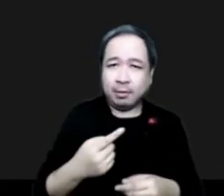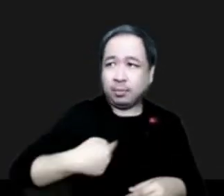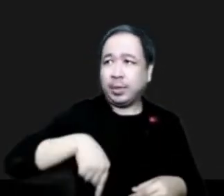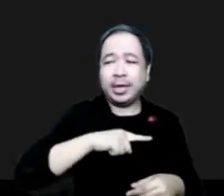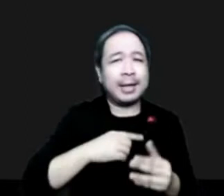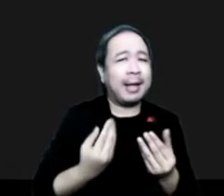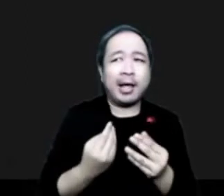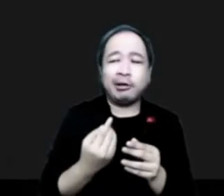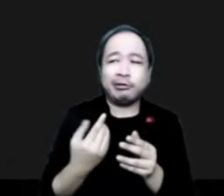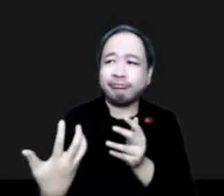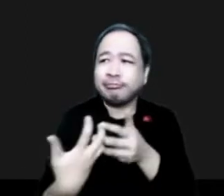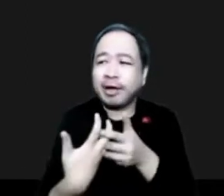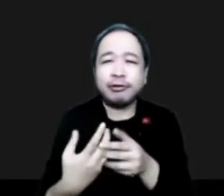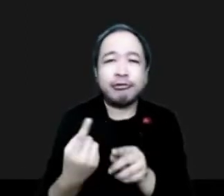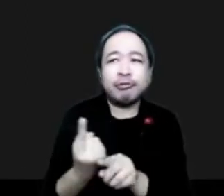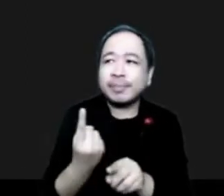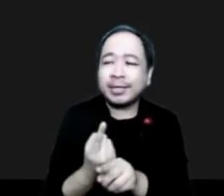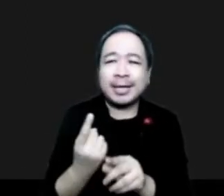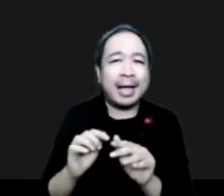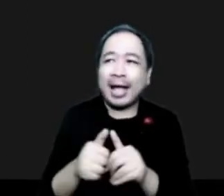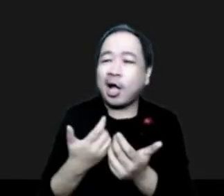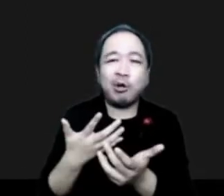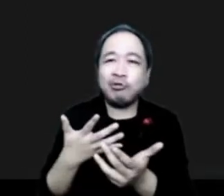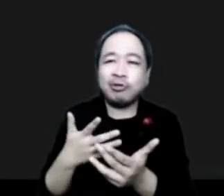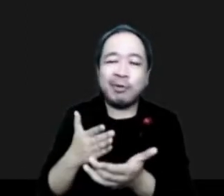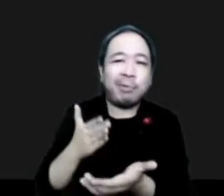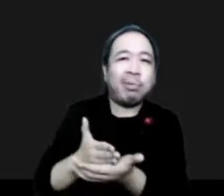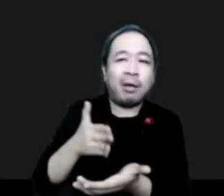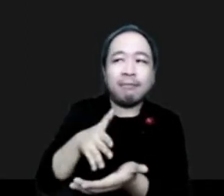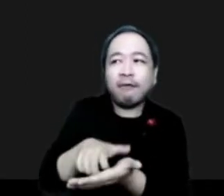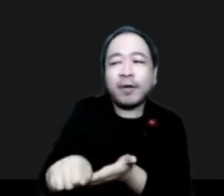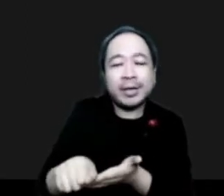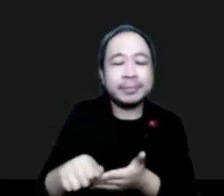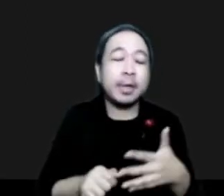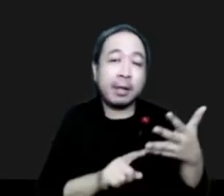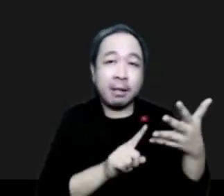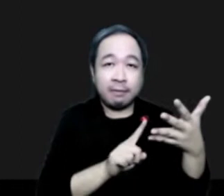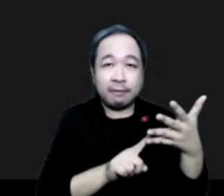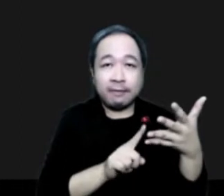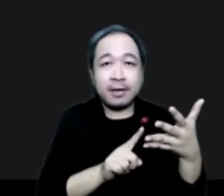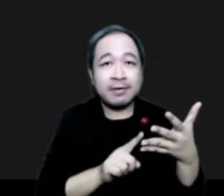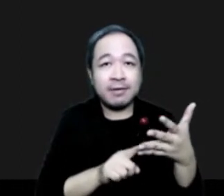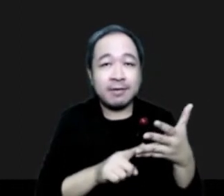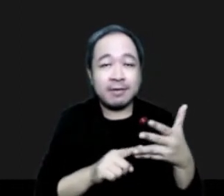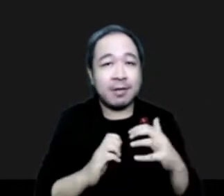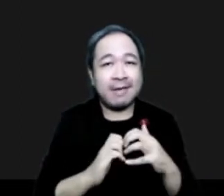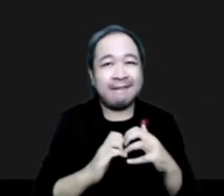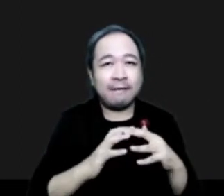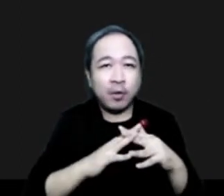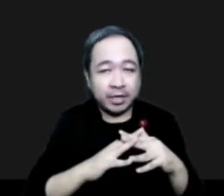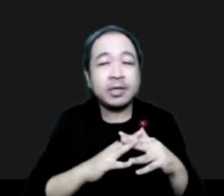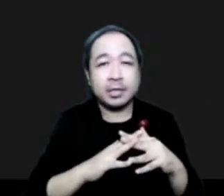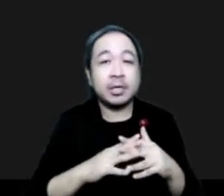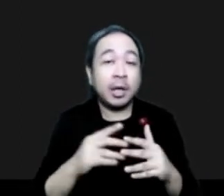unwanted or damaging fires. And finally, the recovery, recovery which might exist of three different parts. It relates to community